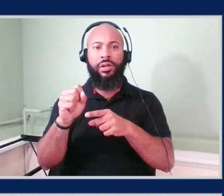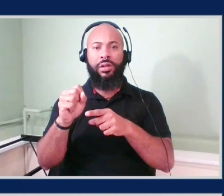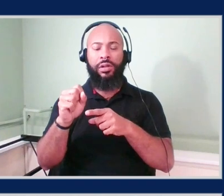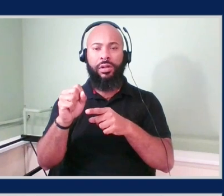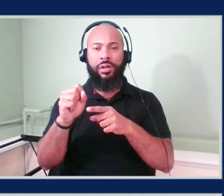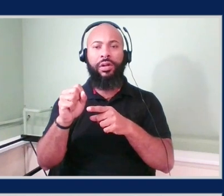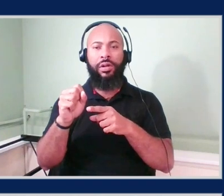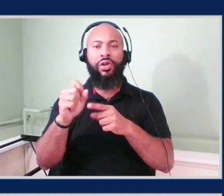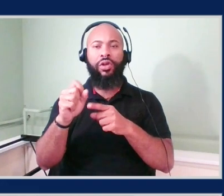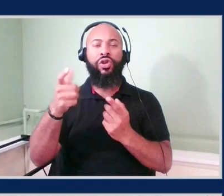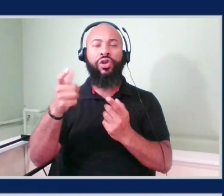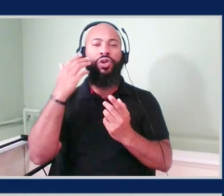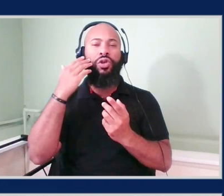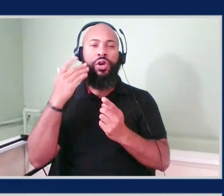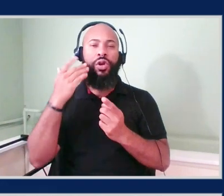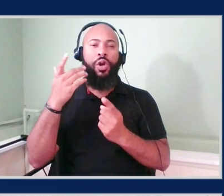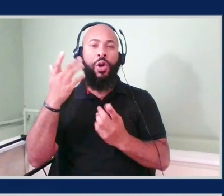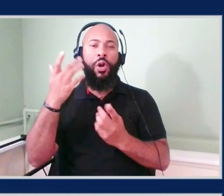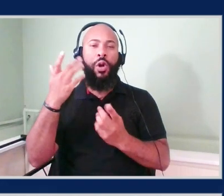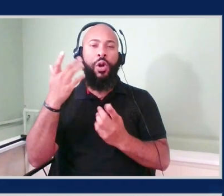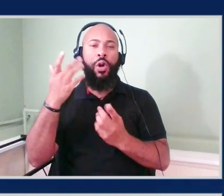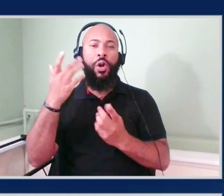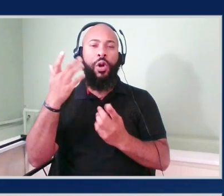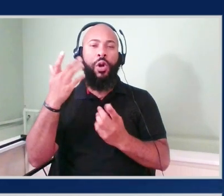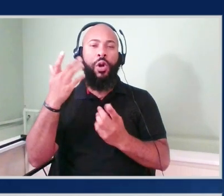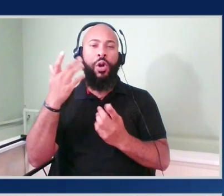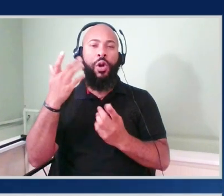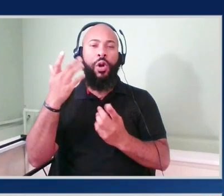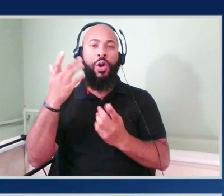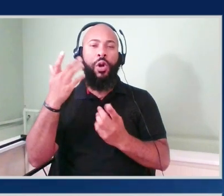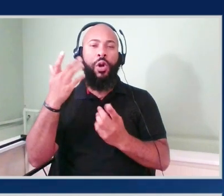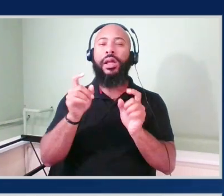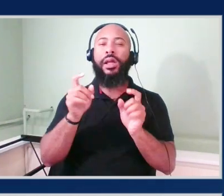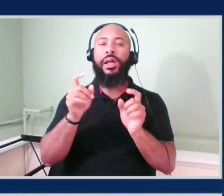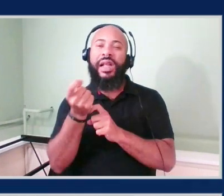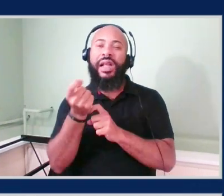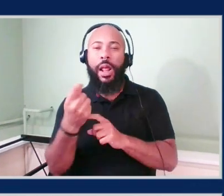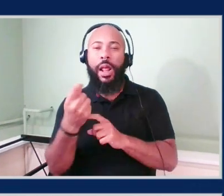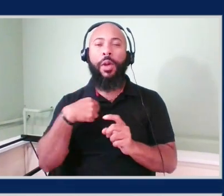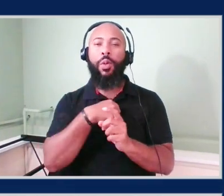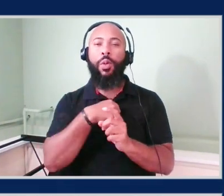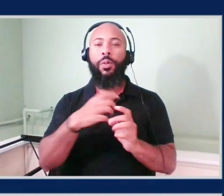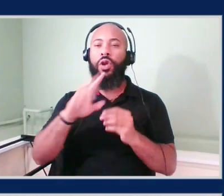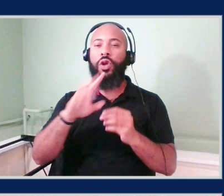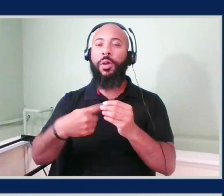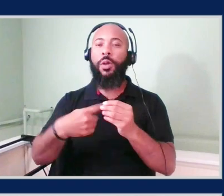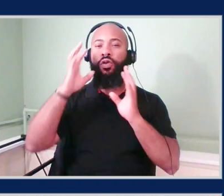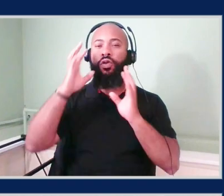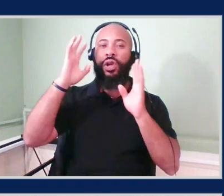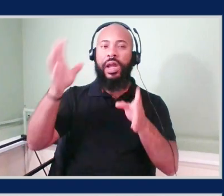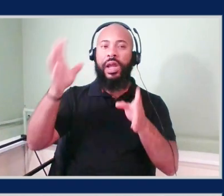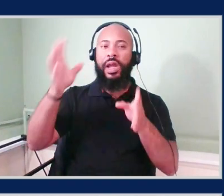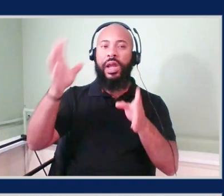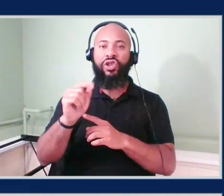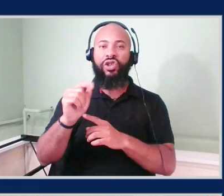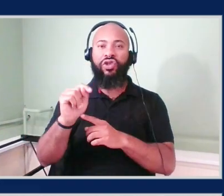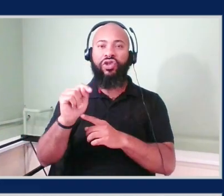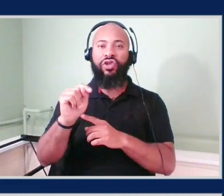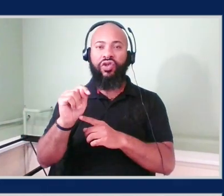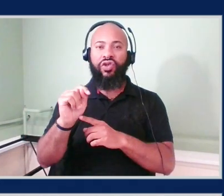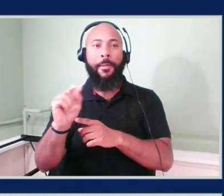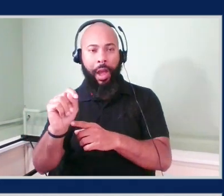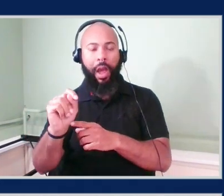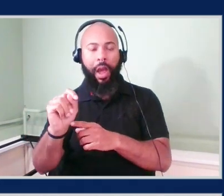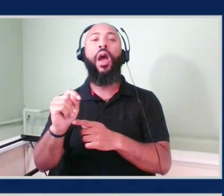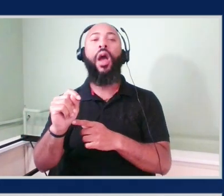you and I, just to kind of tease it a little bit, we're going to be talking about creating a chat bot, a security buddy, but we also build in guardrails so it